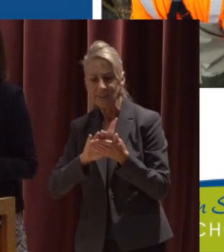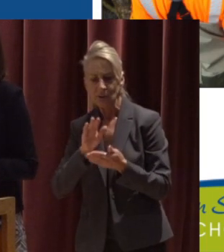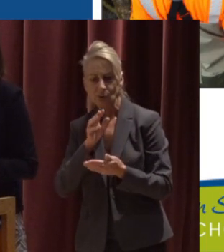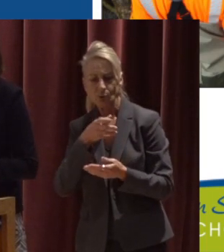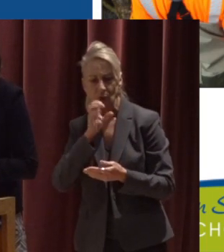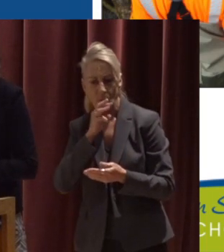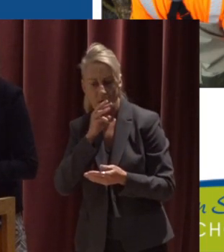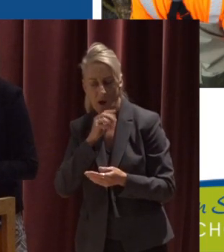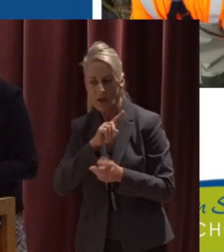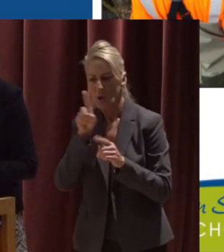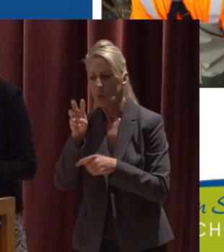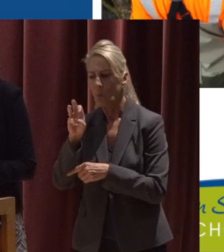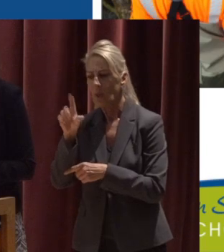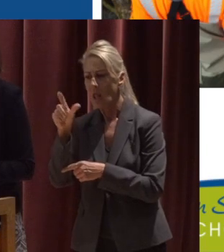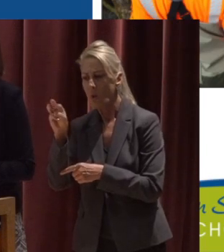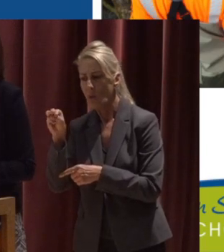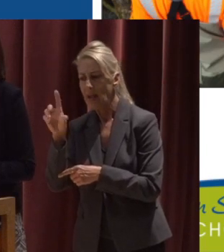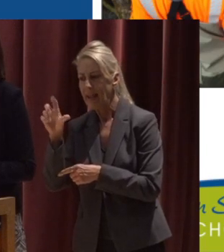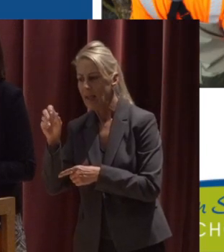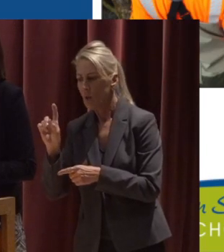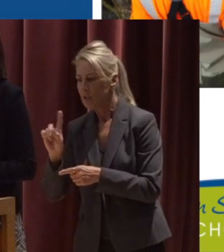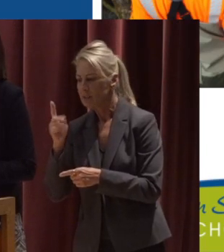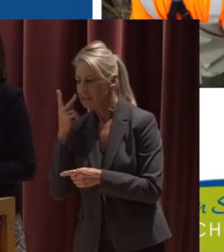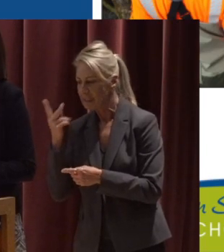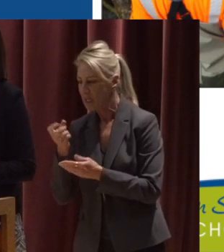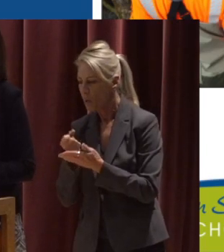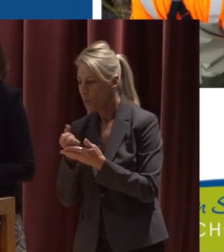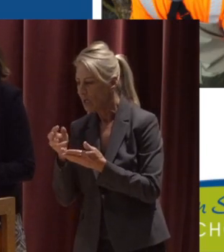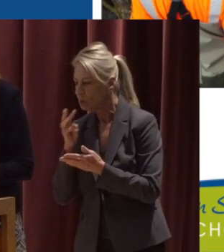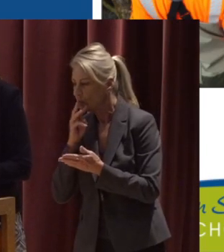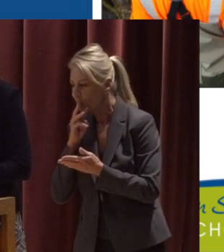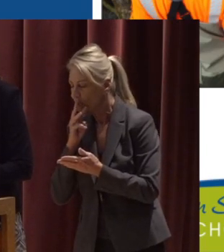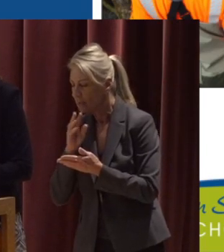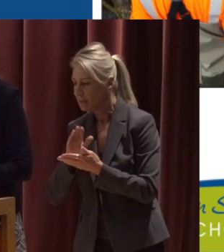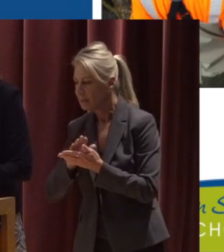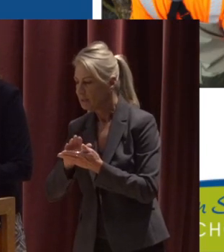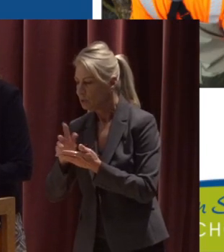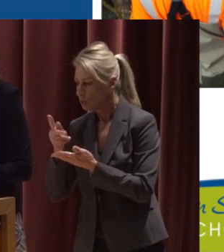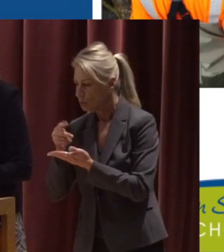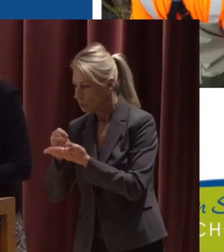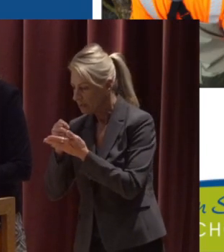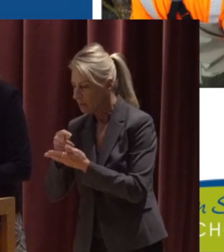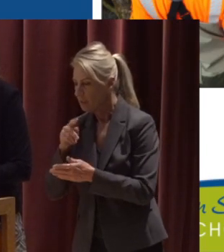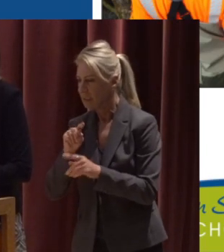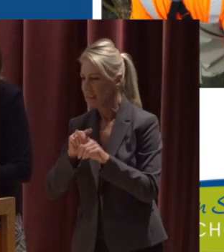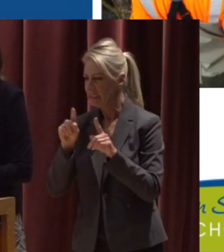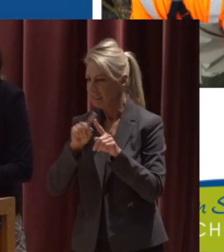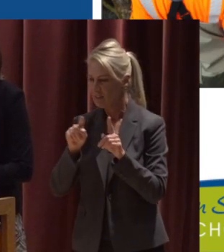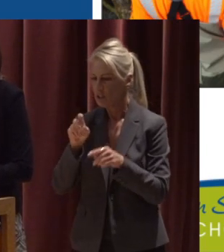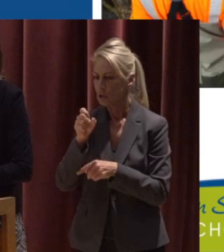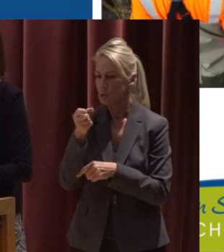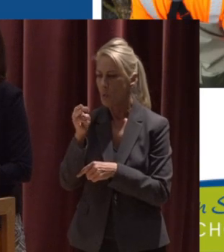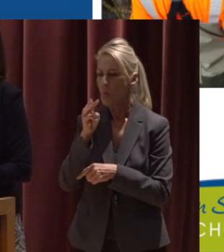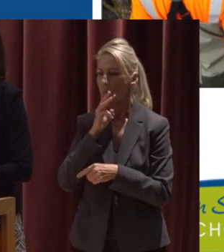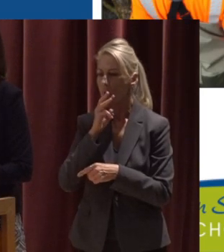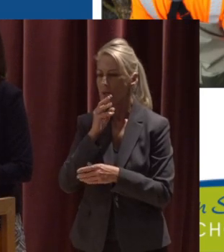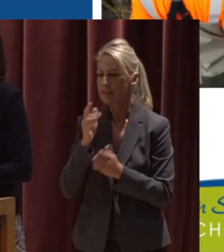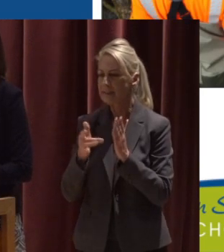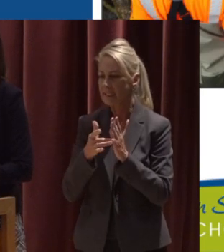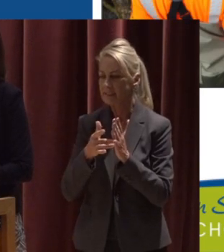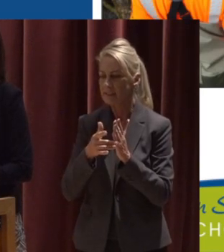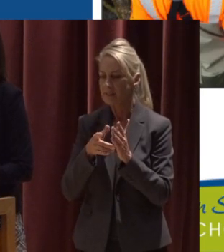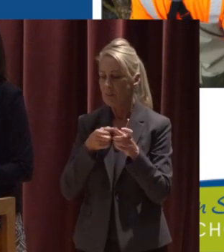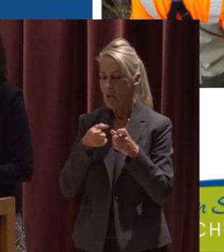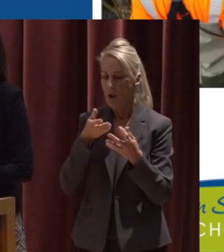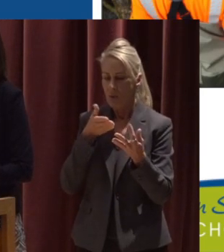They go to Willow Lake where Salem treats its wastewater As well as a couple of other different stormwater techniques managed throughout